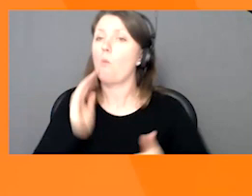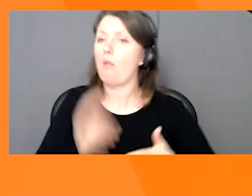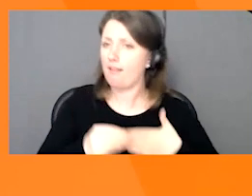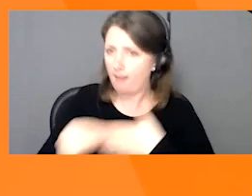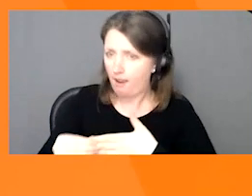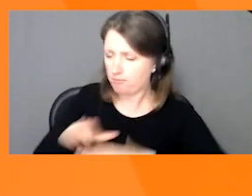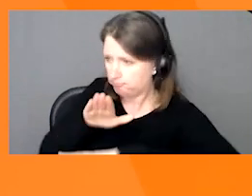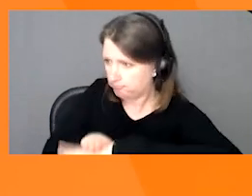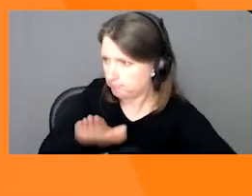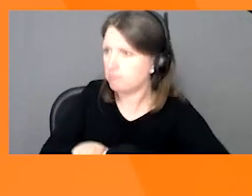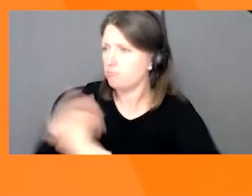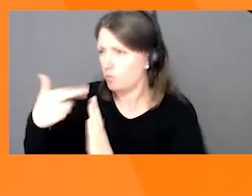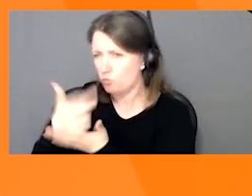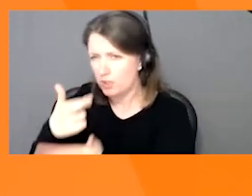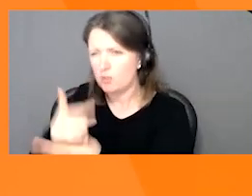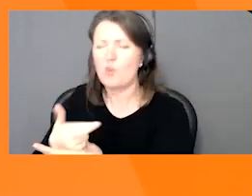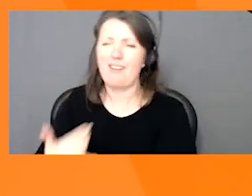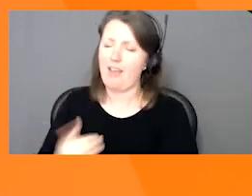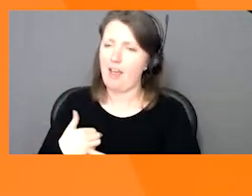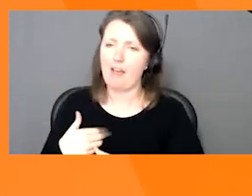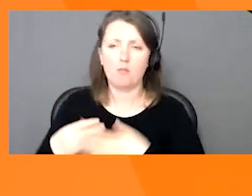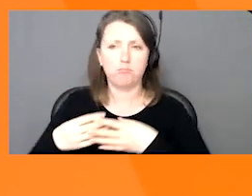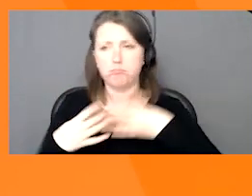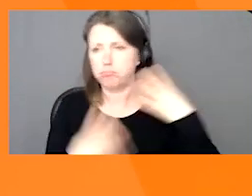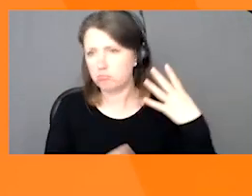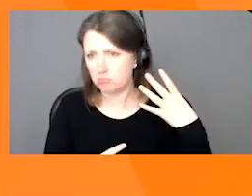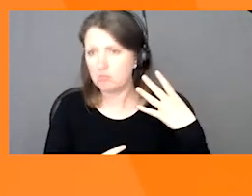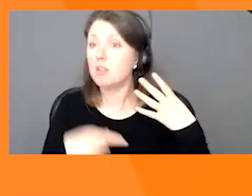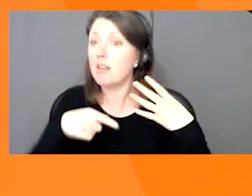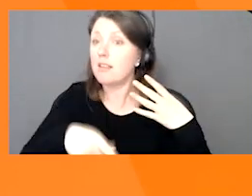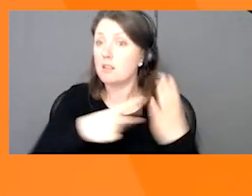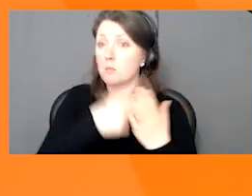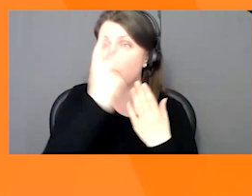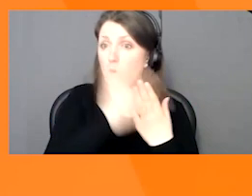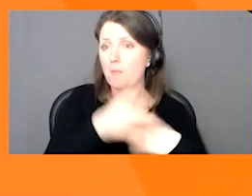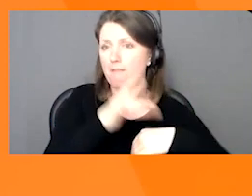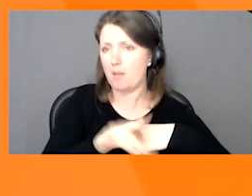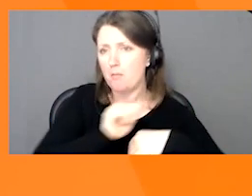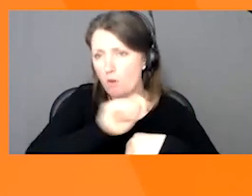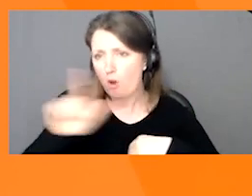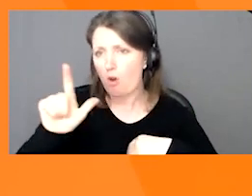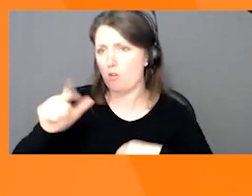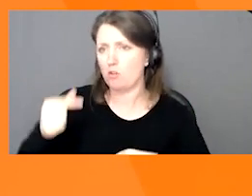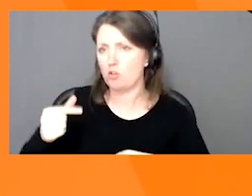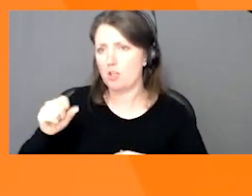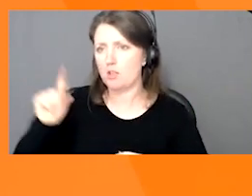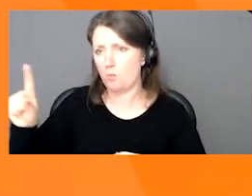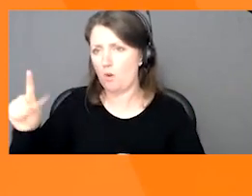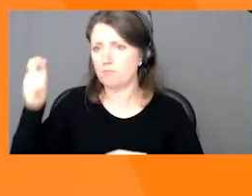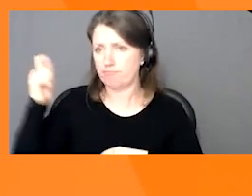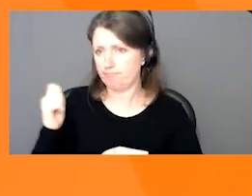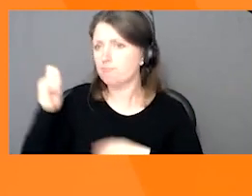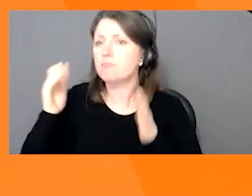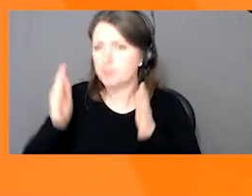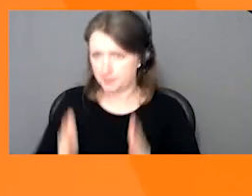listing process. This program is also available to all GS1 Canada subscribers. We're really here to listen and help